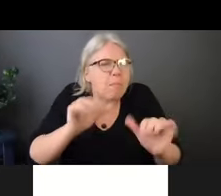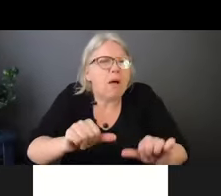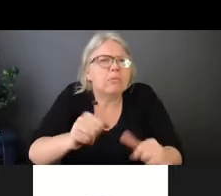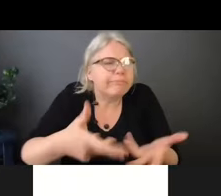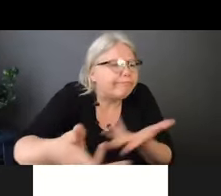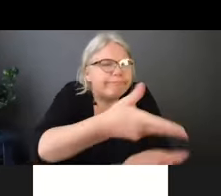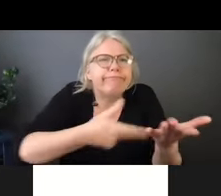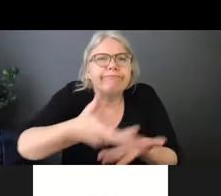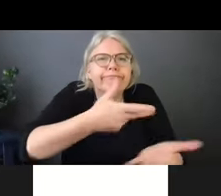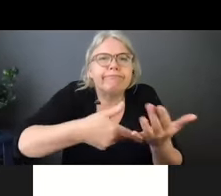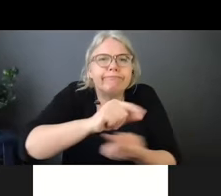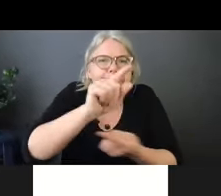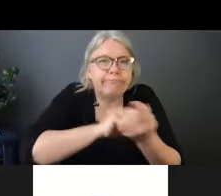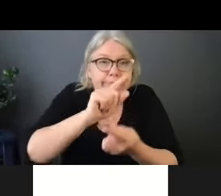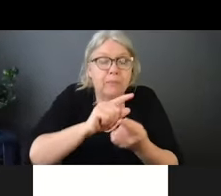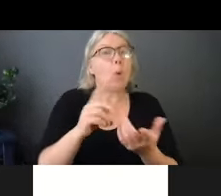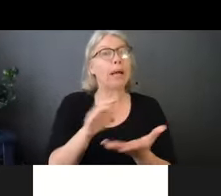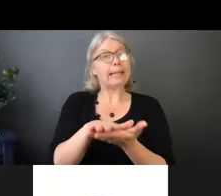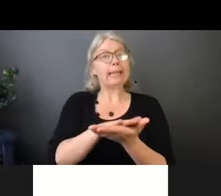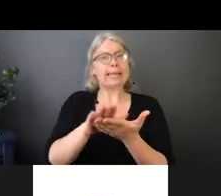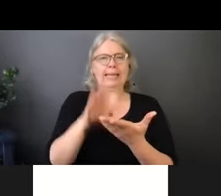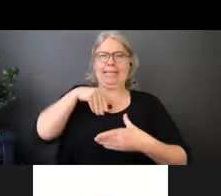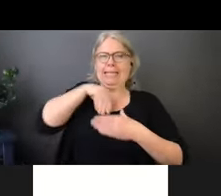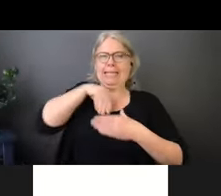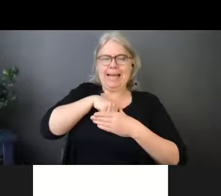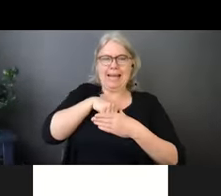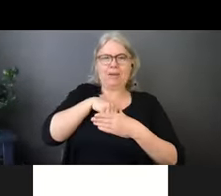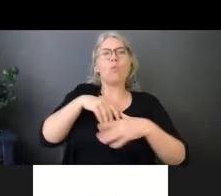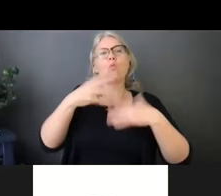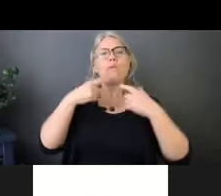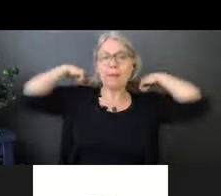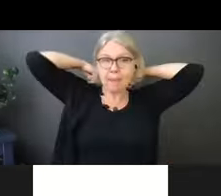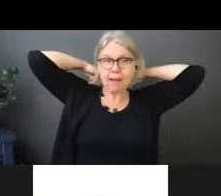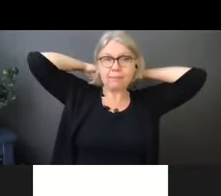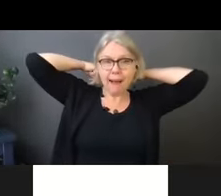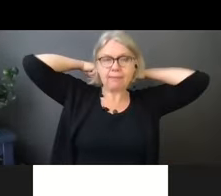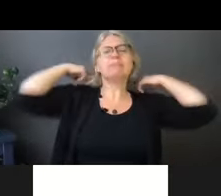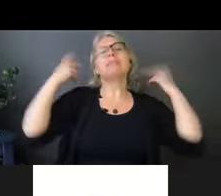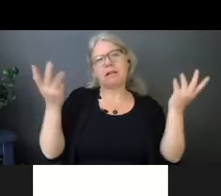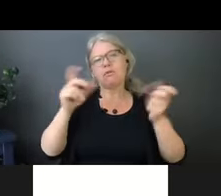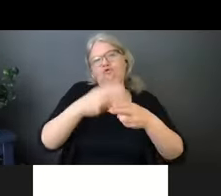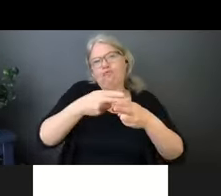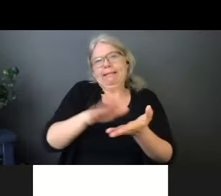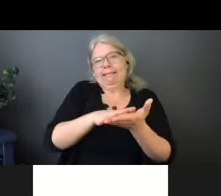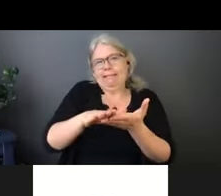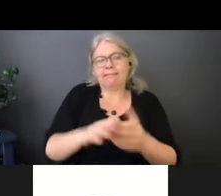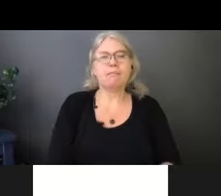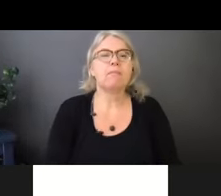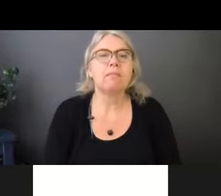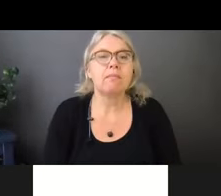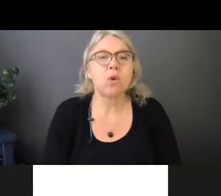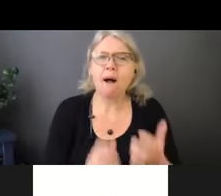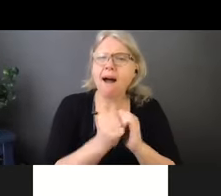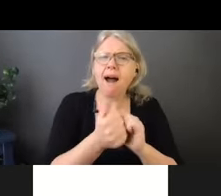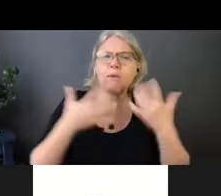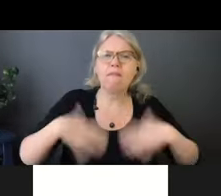Clean is considered on the inside or the ties at the back. To take off your PPE. So this has